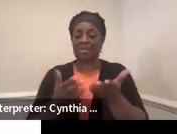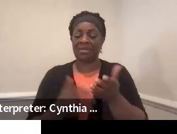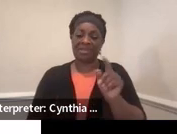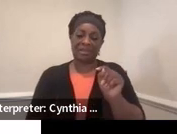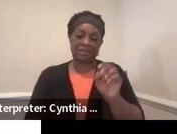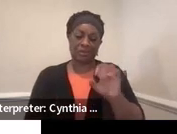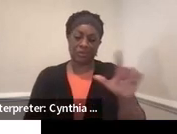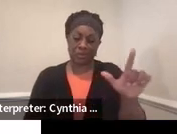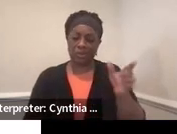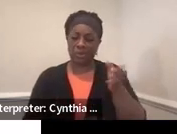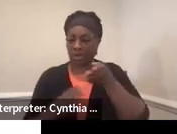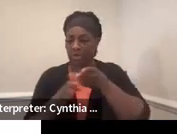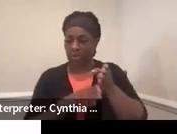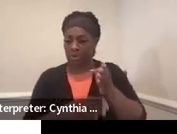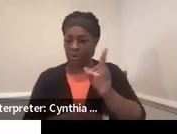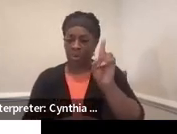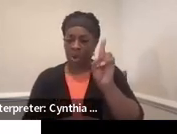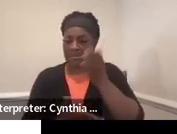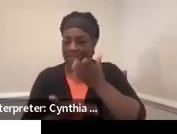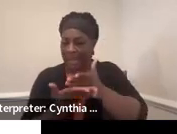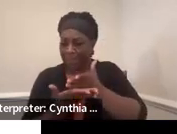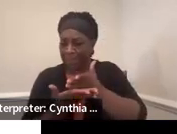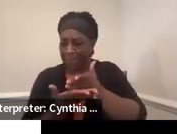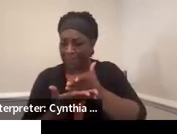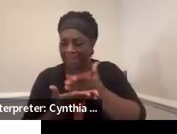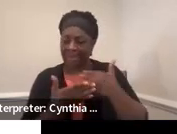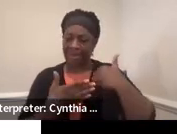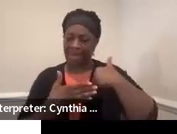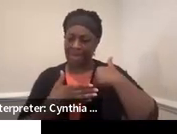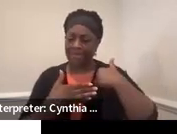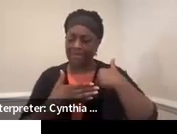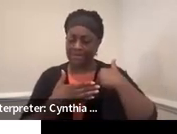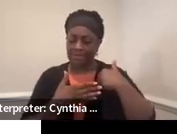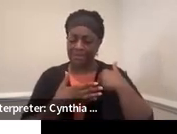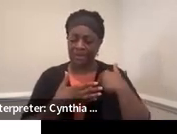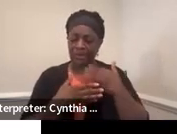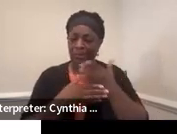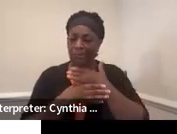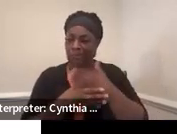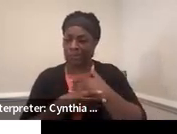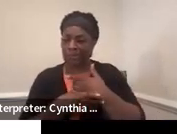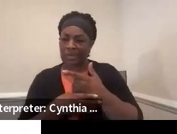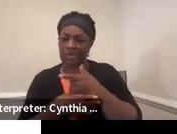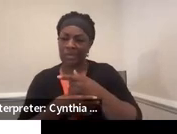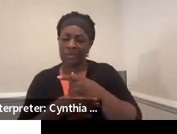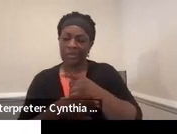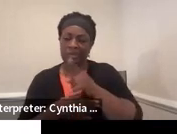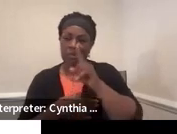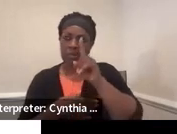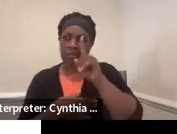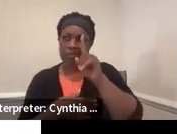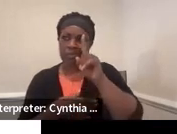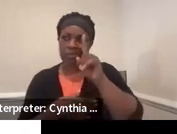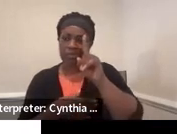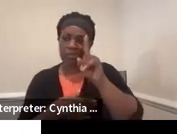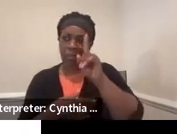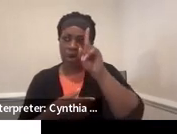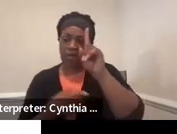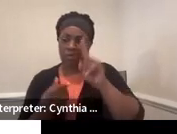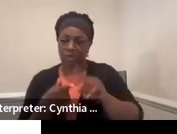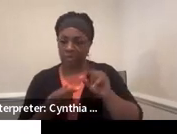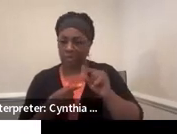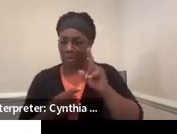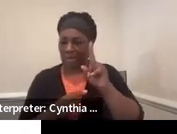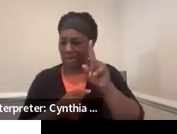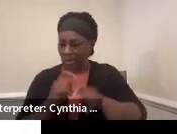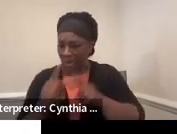called Career One-Stop. It has between 20 and 30 questions, which I know is a lot. But